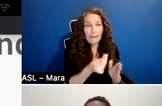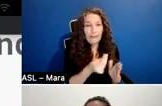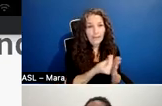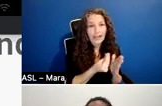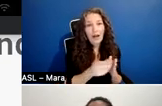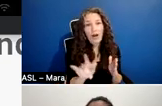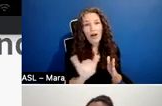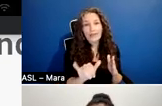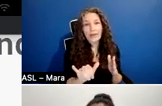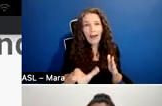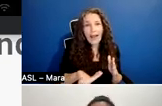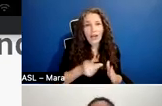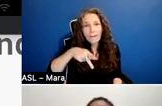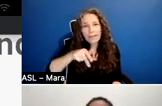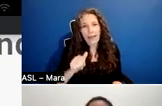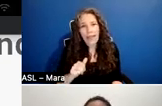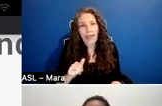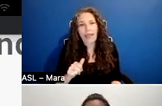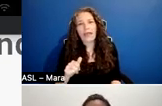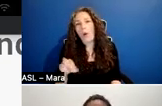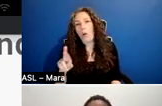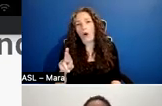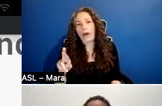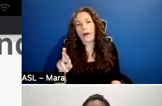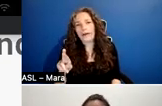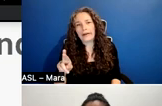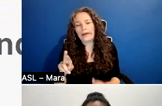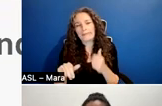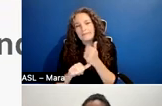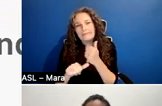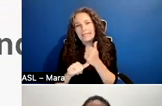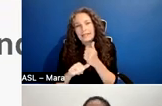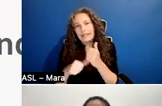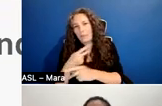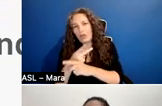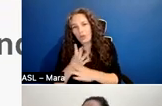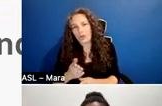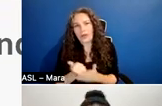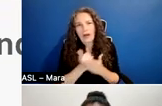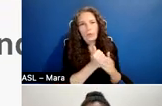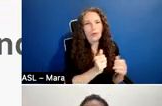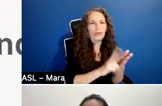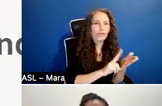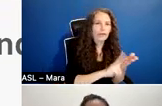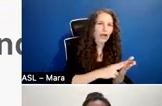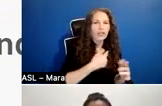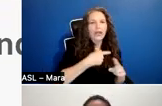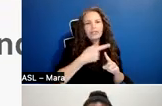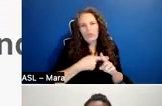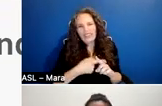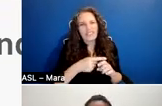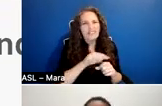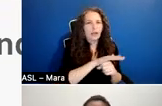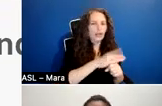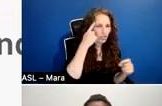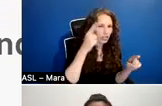and or an associate producer to help you with some of the rental contracts and location agreements. Um, your producer can also help with that if